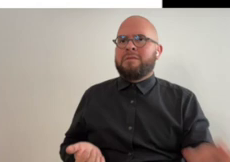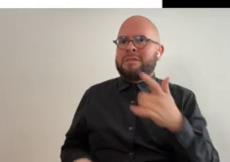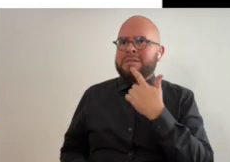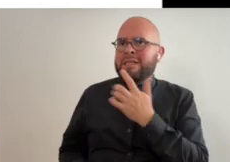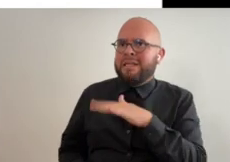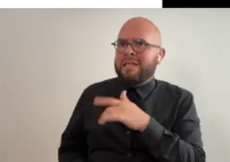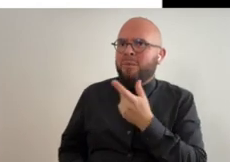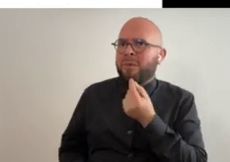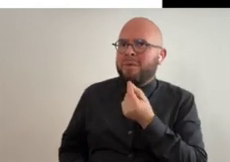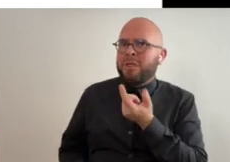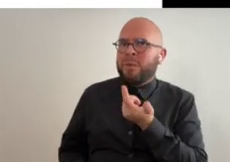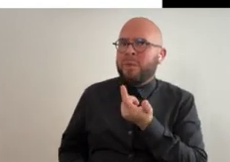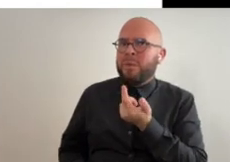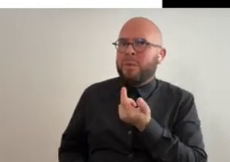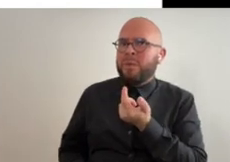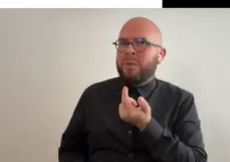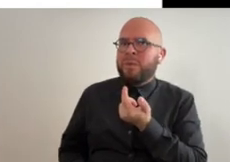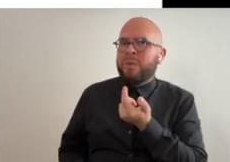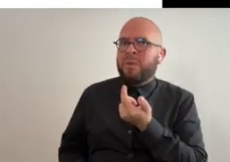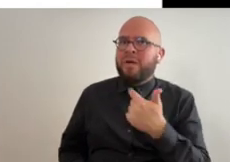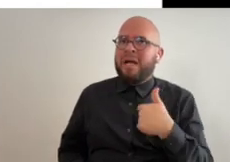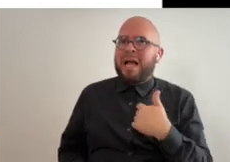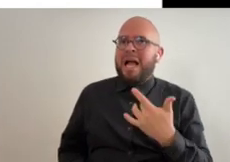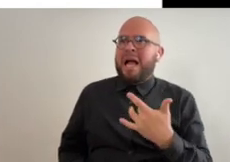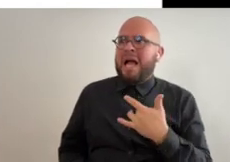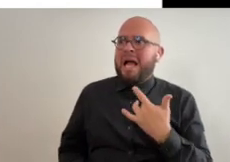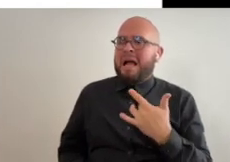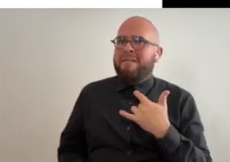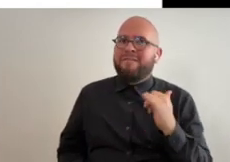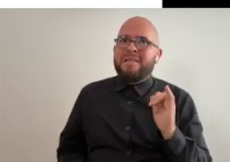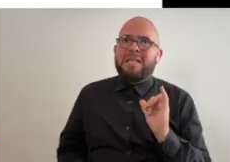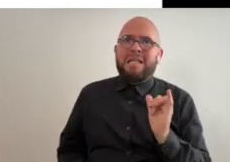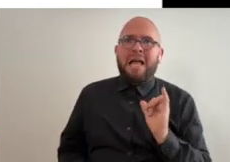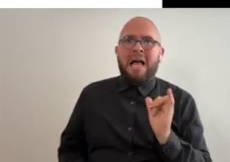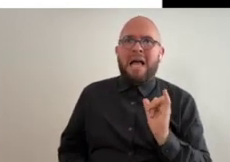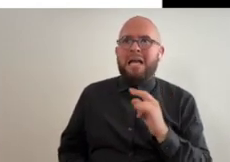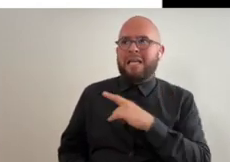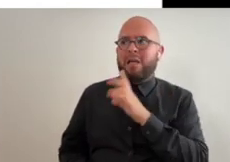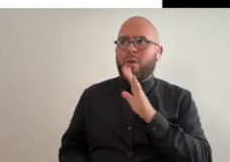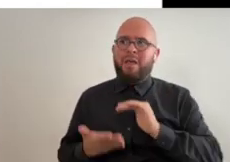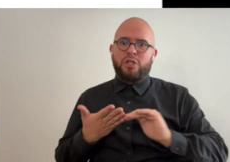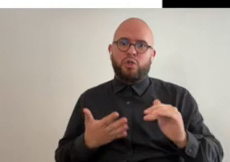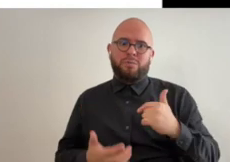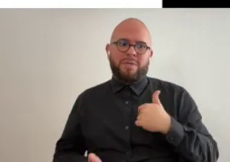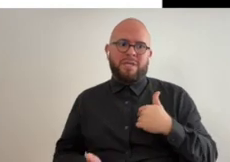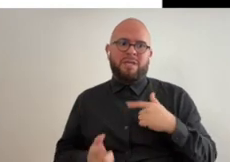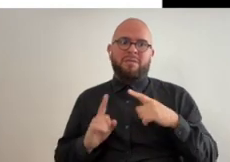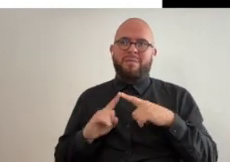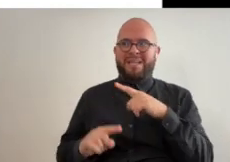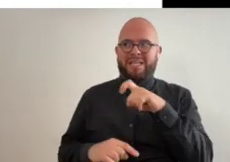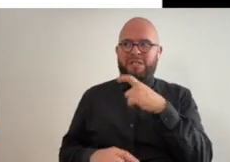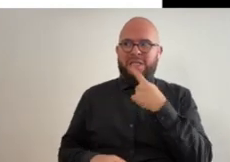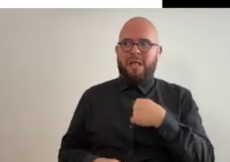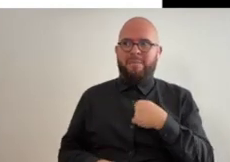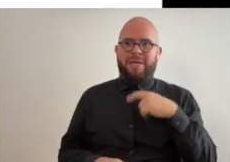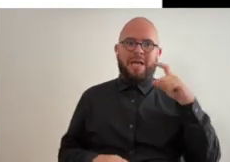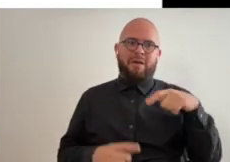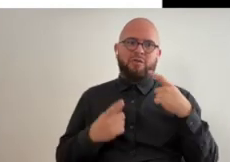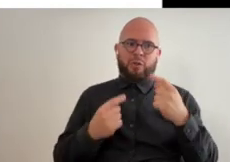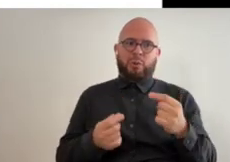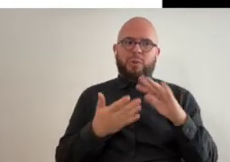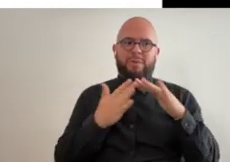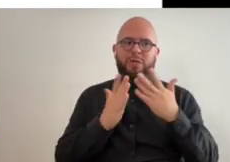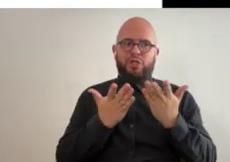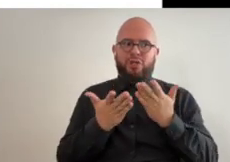and i was like what am i going to do because i feel like he's gonna excuse me but he's going to tell me i have to do community